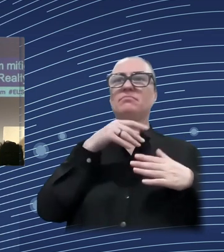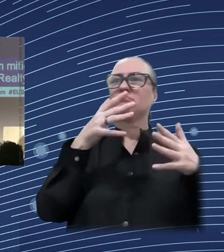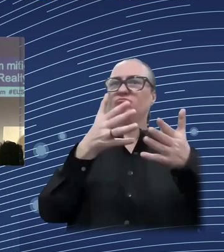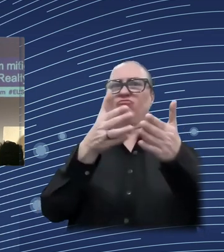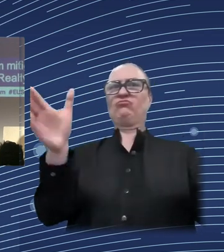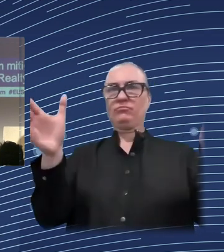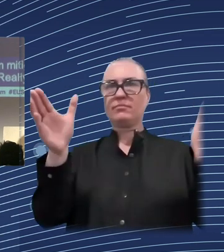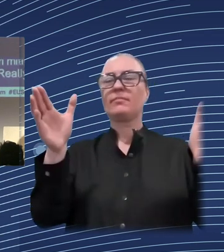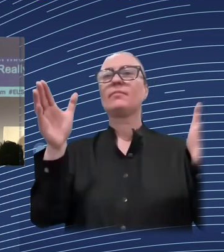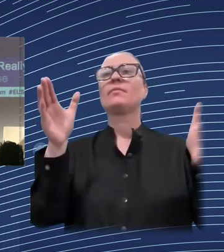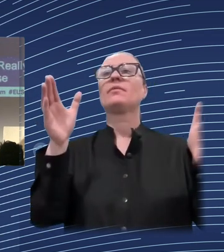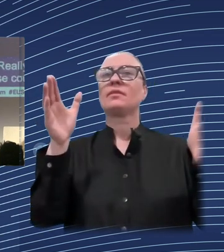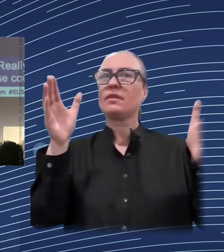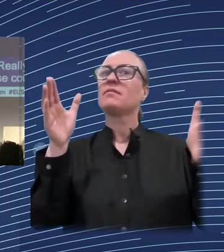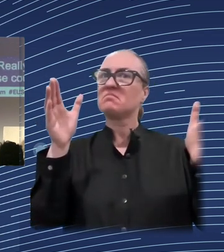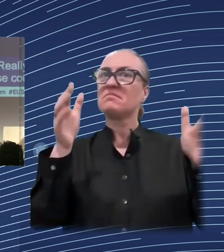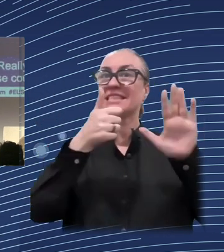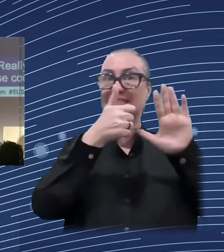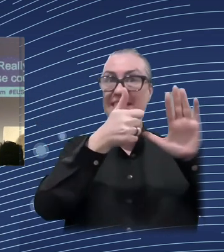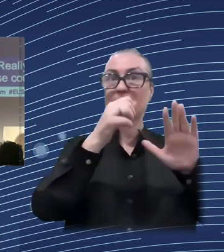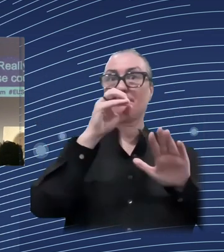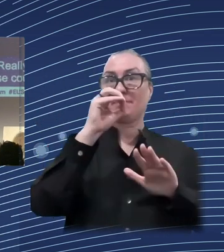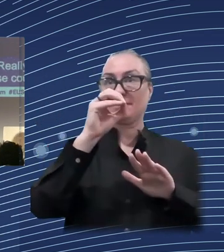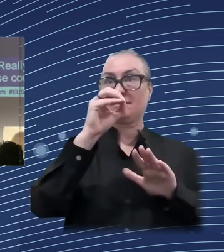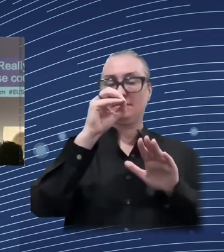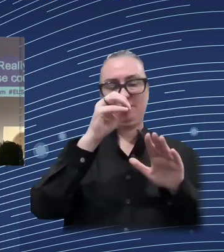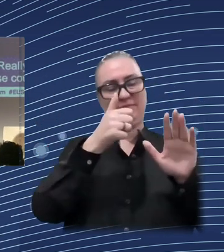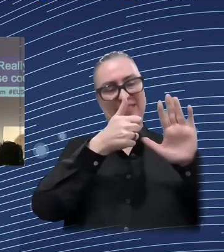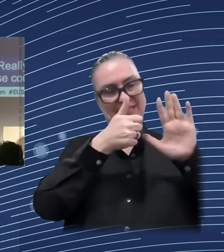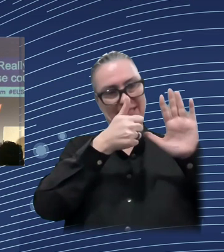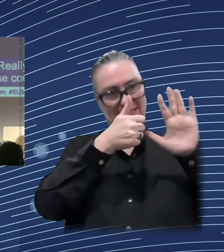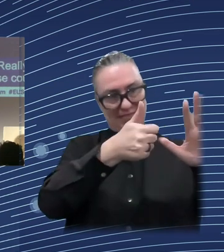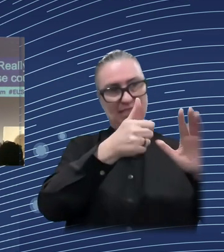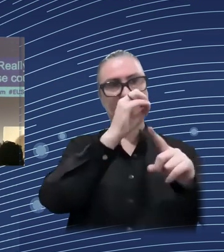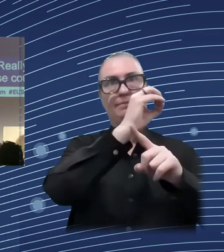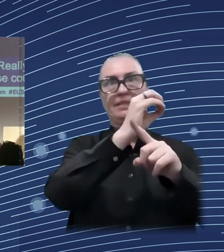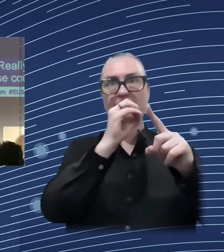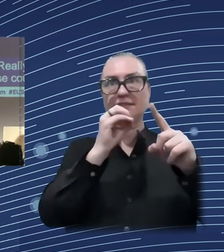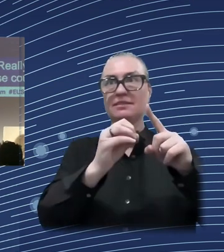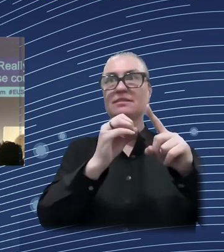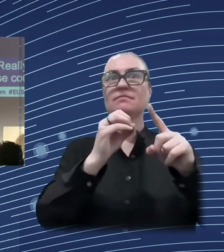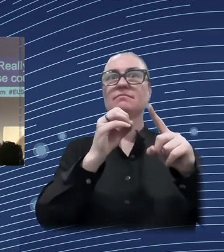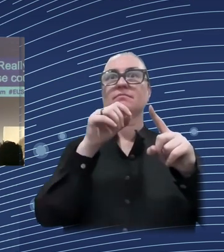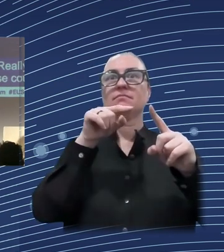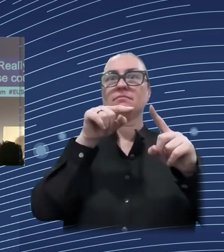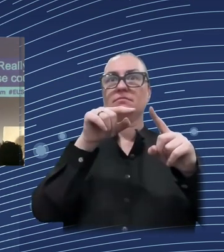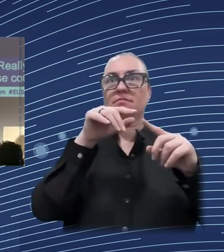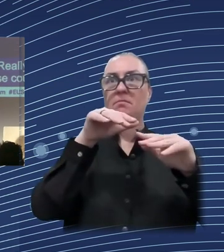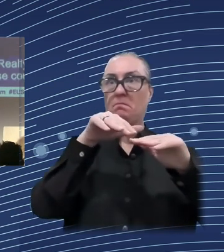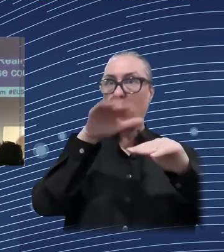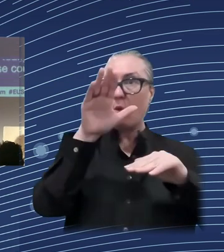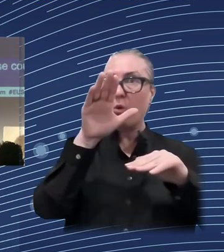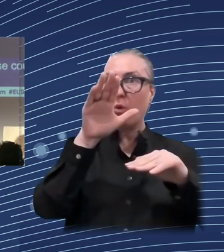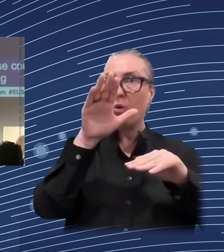countries over a 12 year period is really thanks to the benefit system. These countries, thanks to the existing social welfare systems, not to